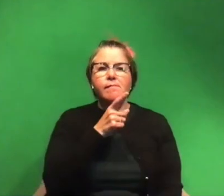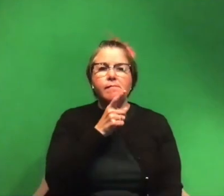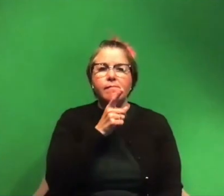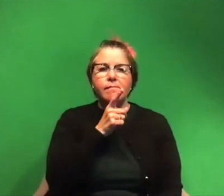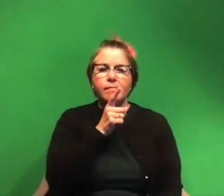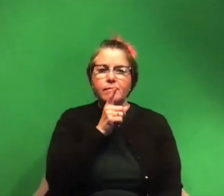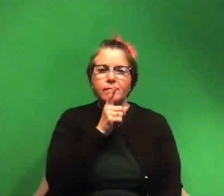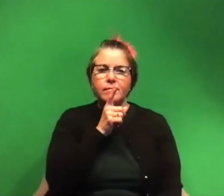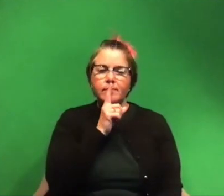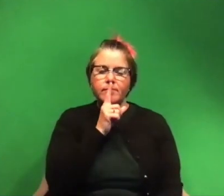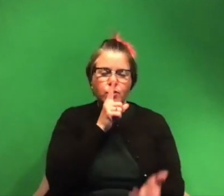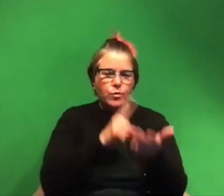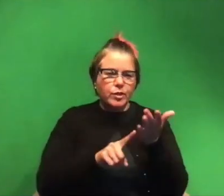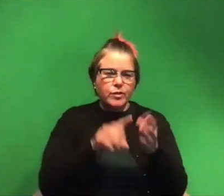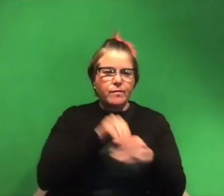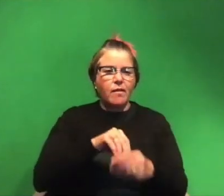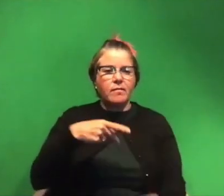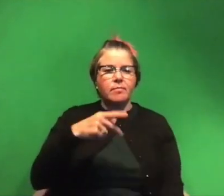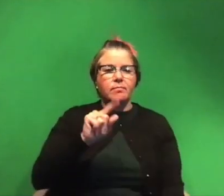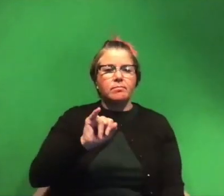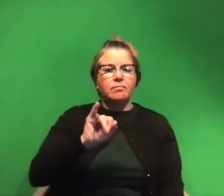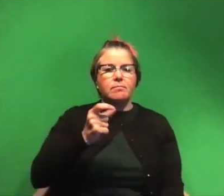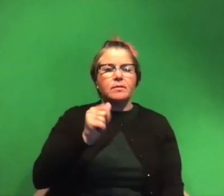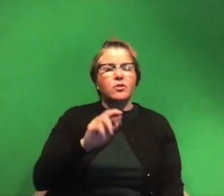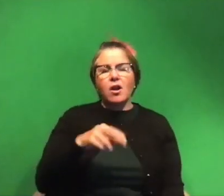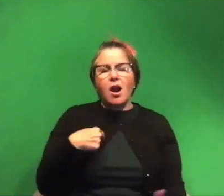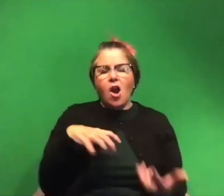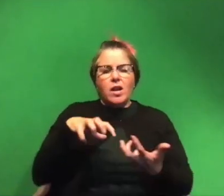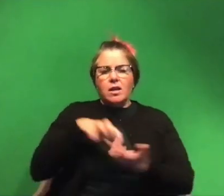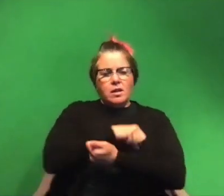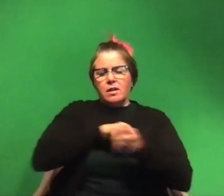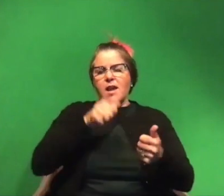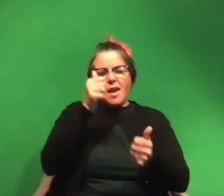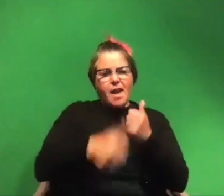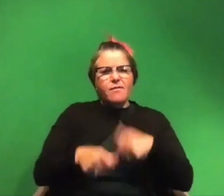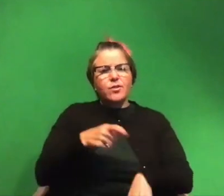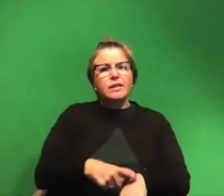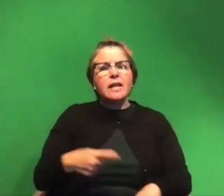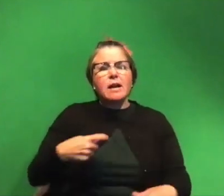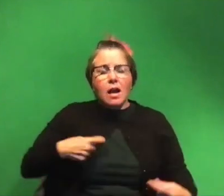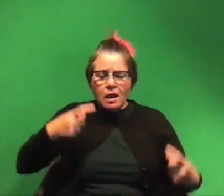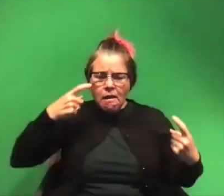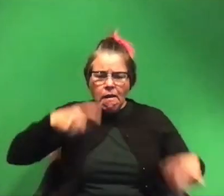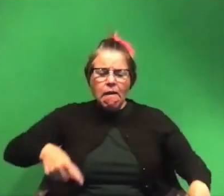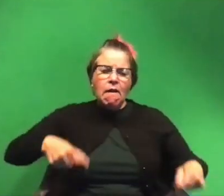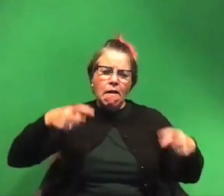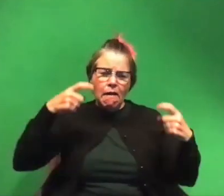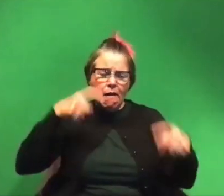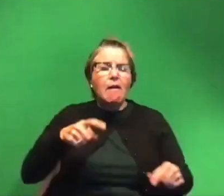get in the hands of pixar because they already wreck me emotionally every time like i sob like absolutely